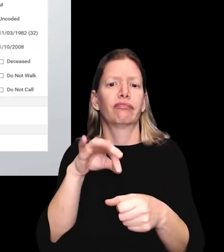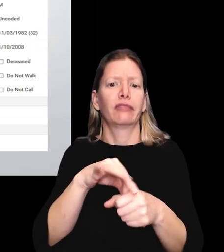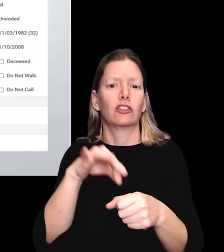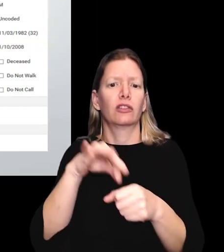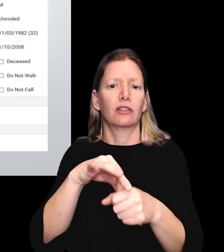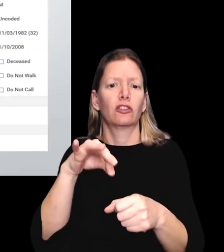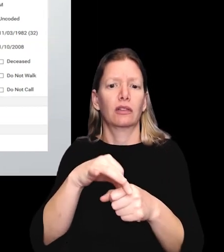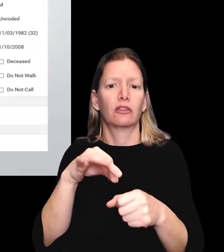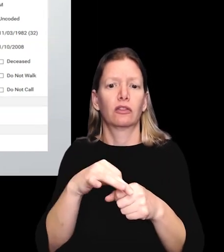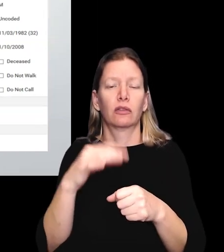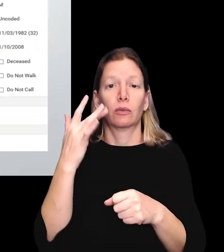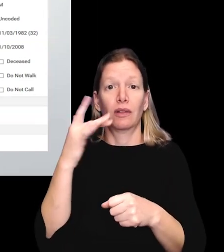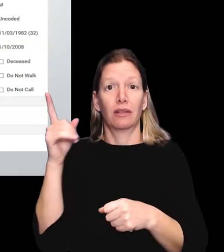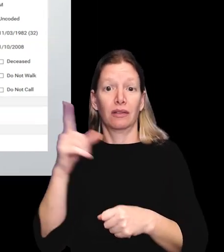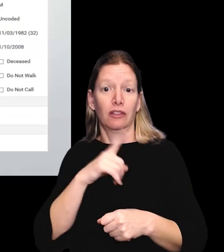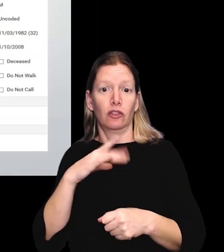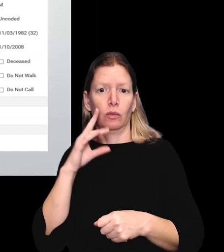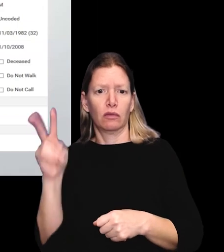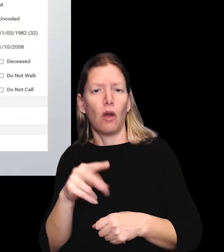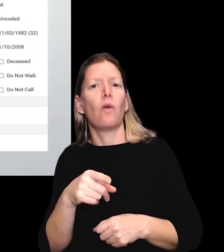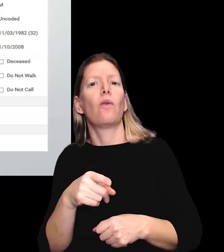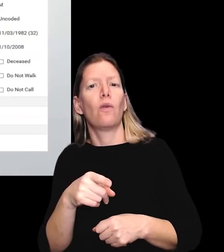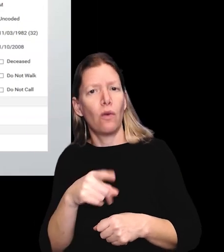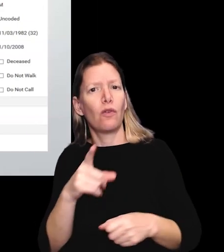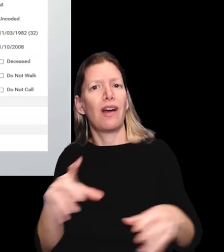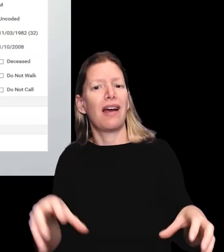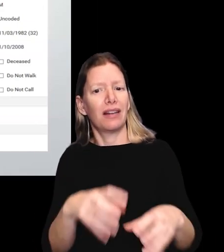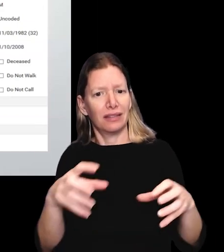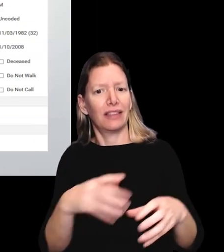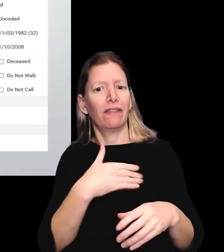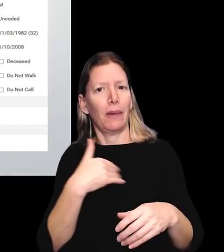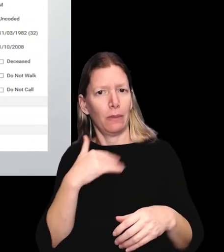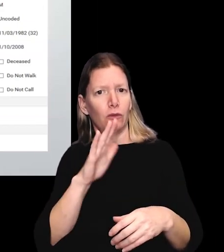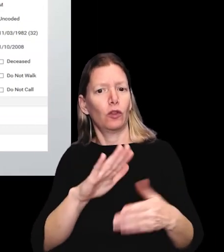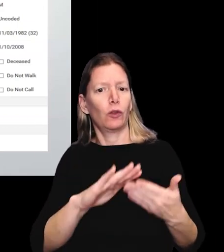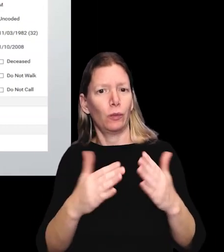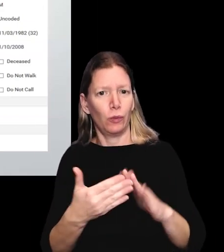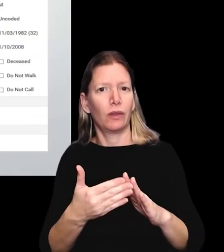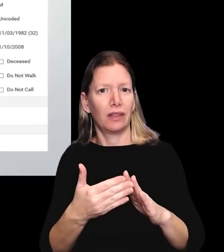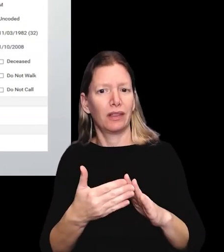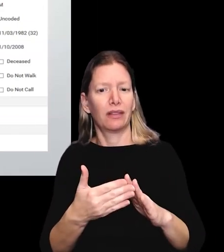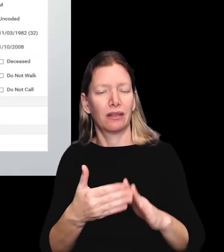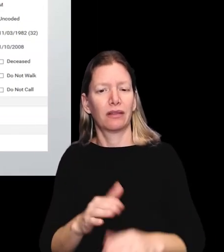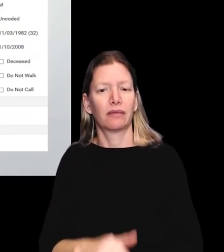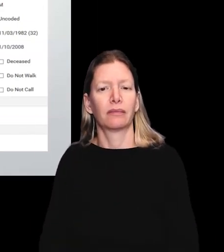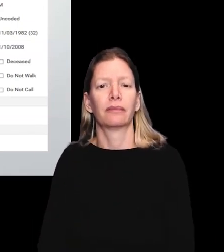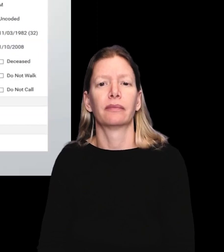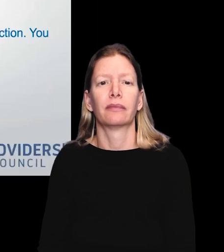voting in elections because legislators will know that you're an active, engaged member of the community.